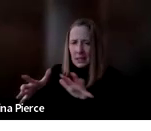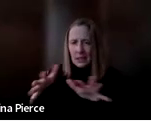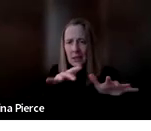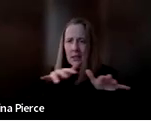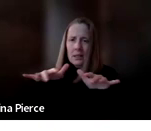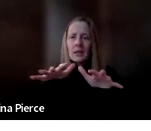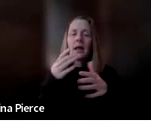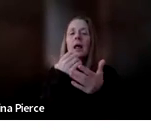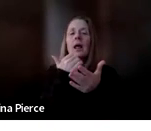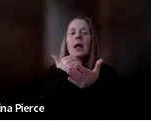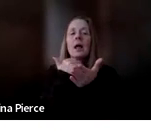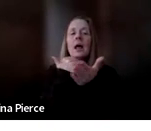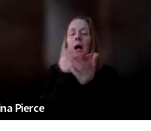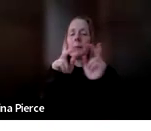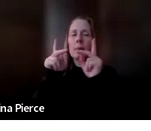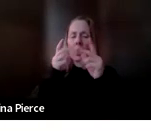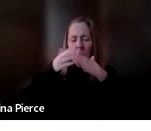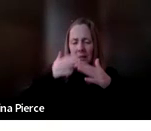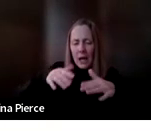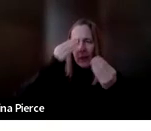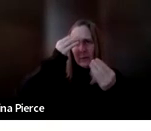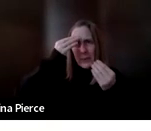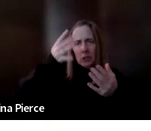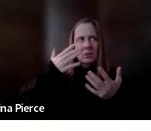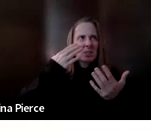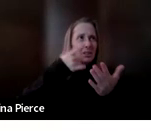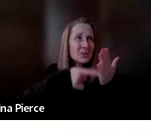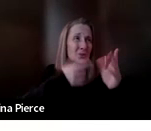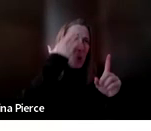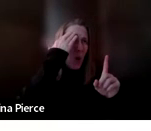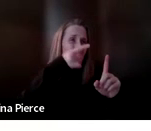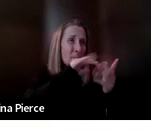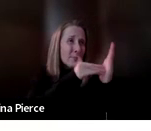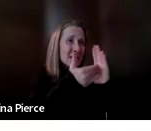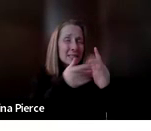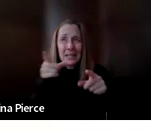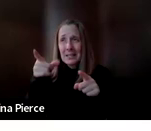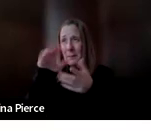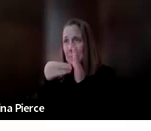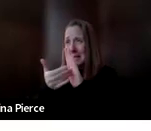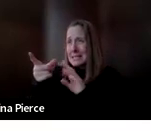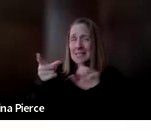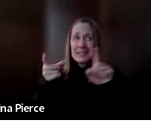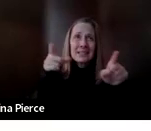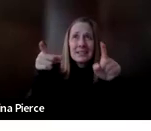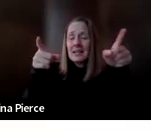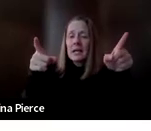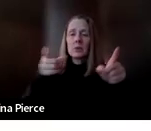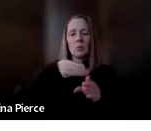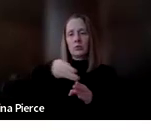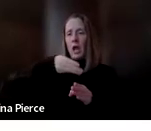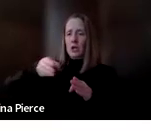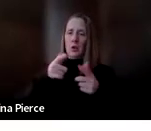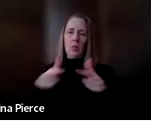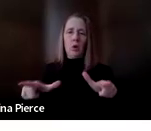Break down some. of this information and know what it really means that these acronyms are thrown around in professional lingo and we want